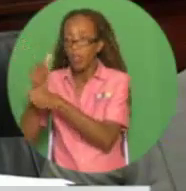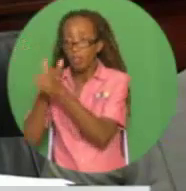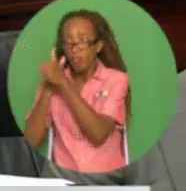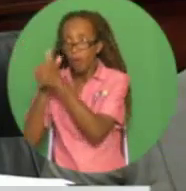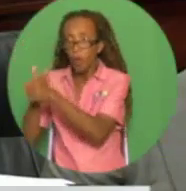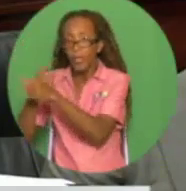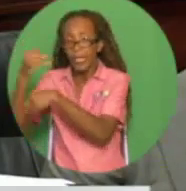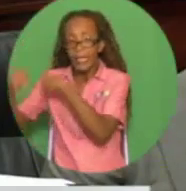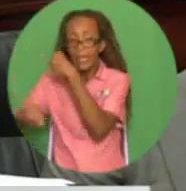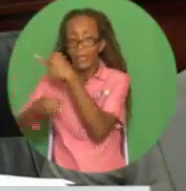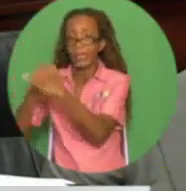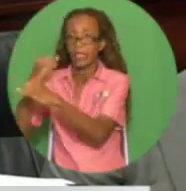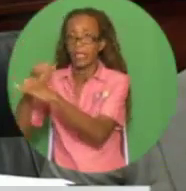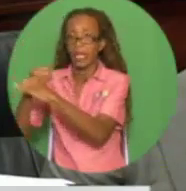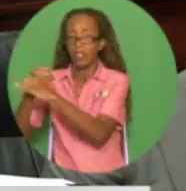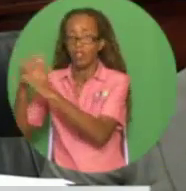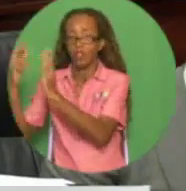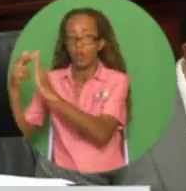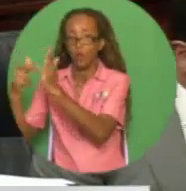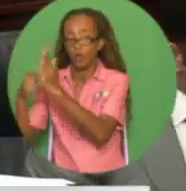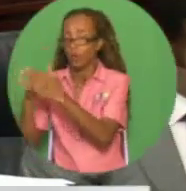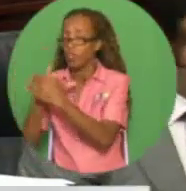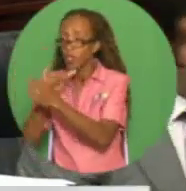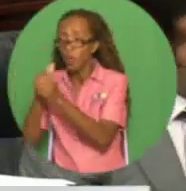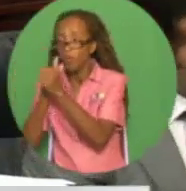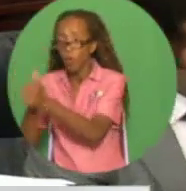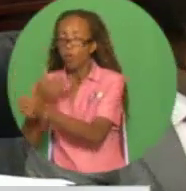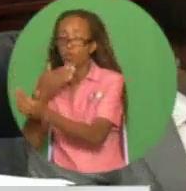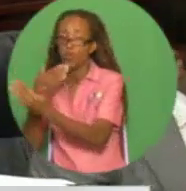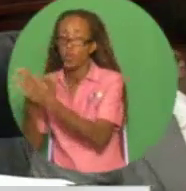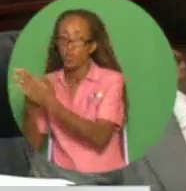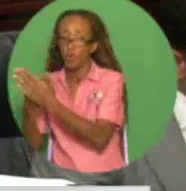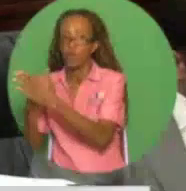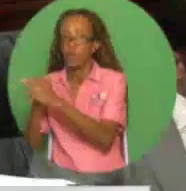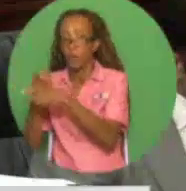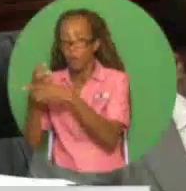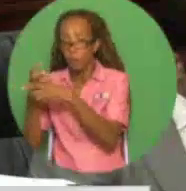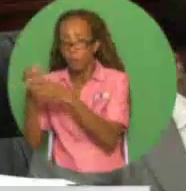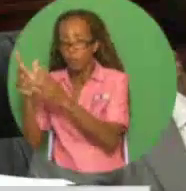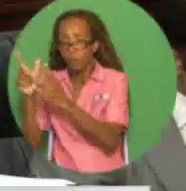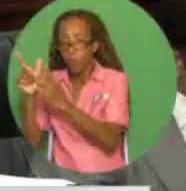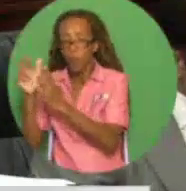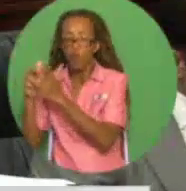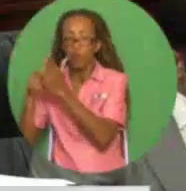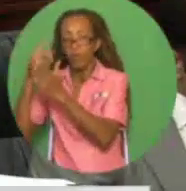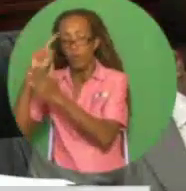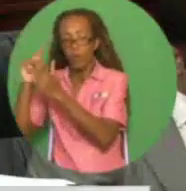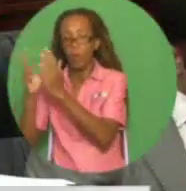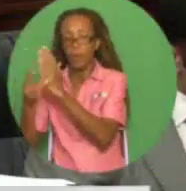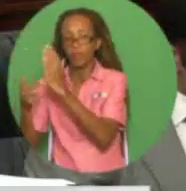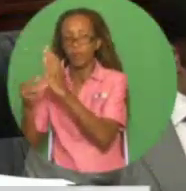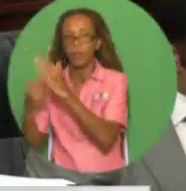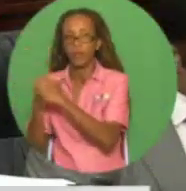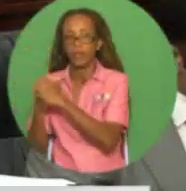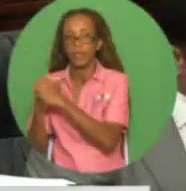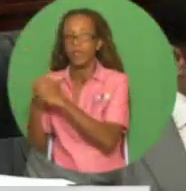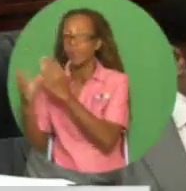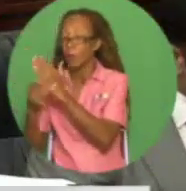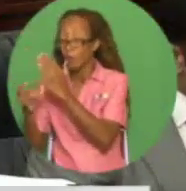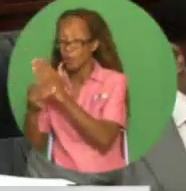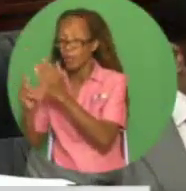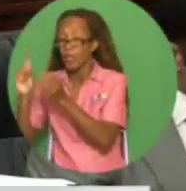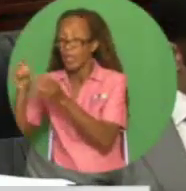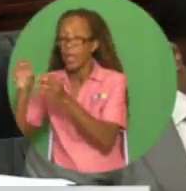industry standards and best practice. To continue in its present state, Petrotrin will require an immediate cash